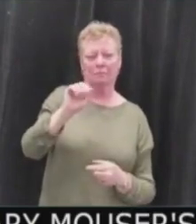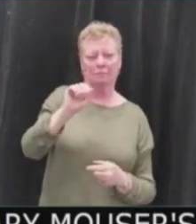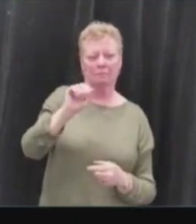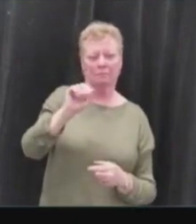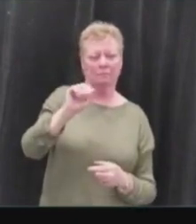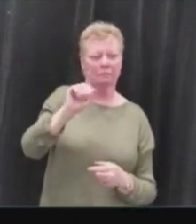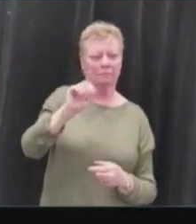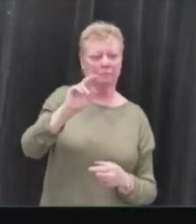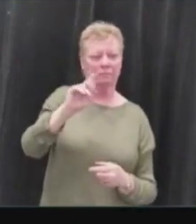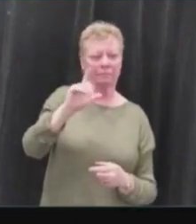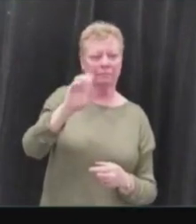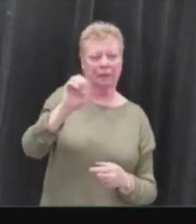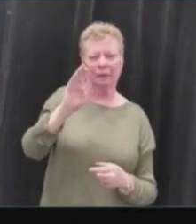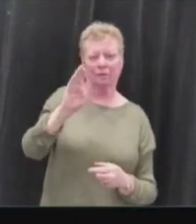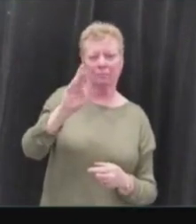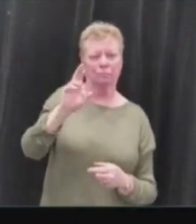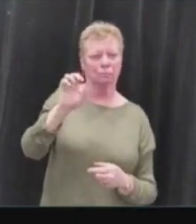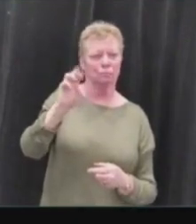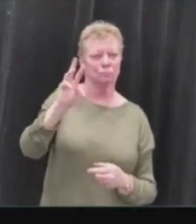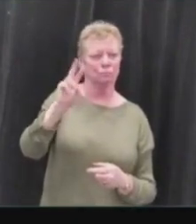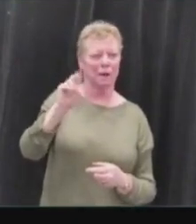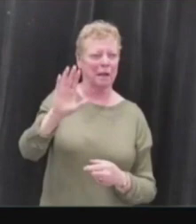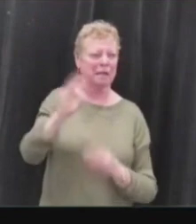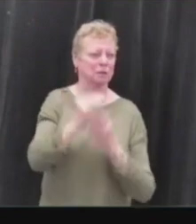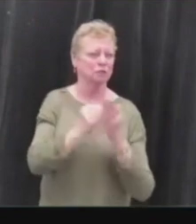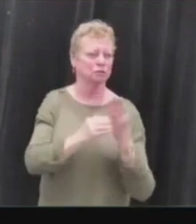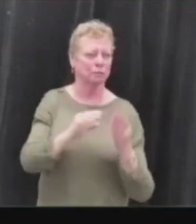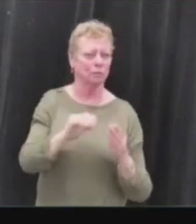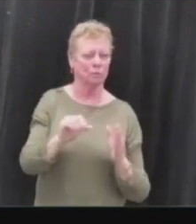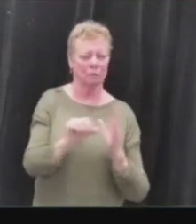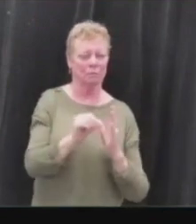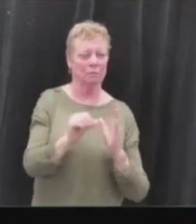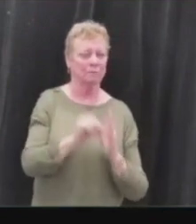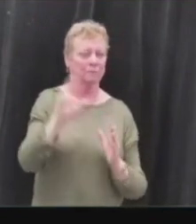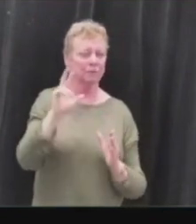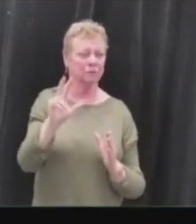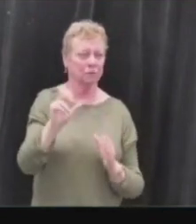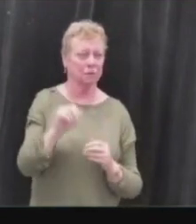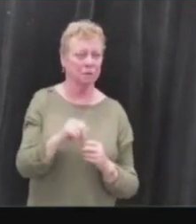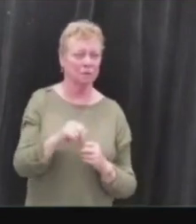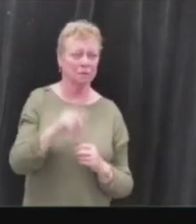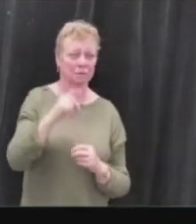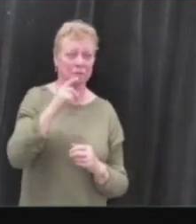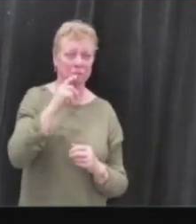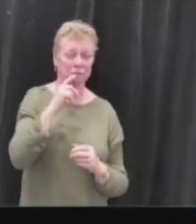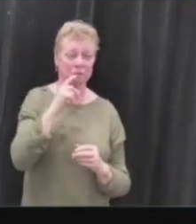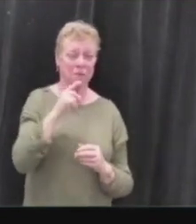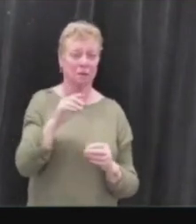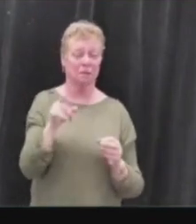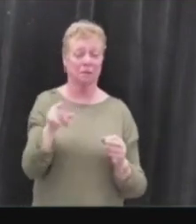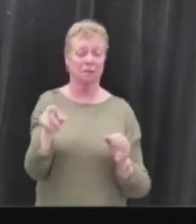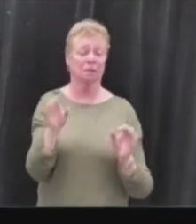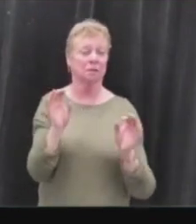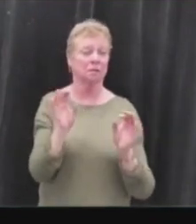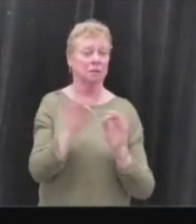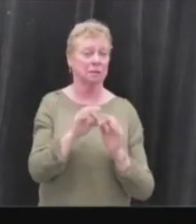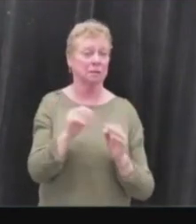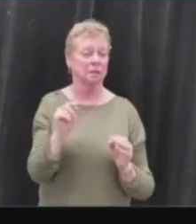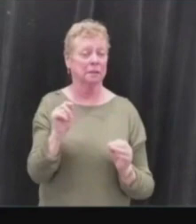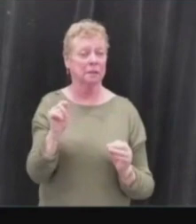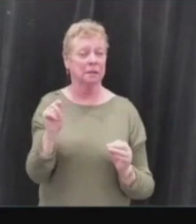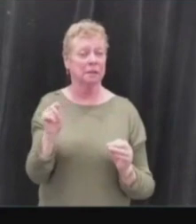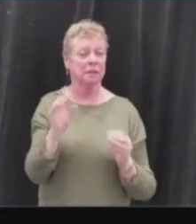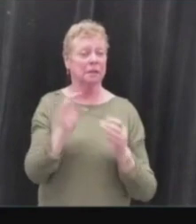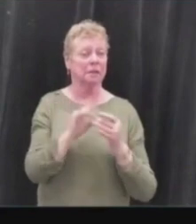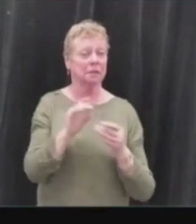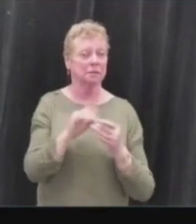sum a few points. Excuse me. On page three, the most important admission of Professor Brown's ambition was his failure to address the